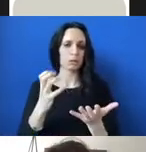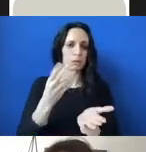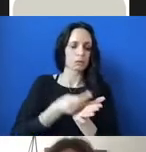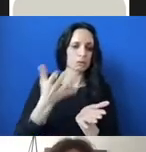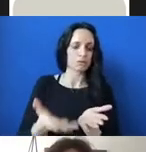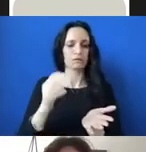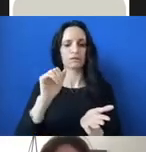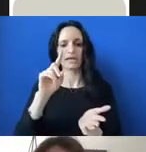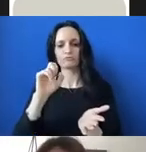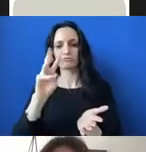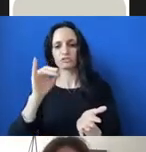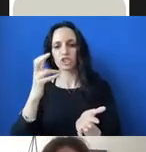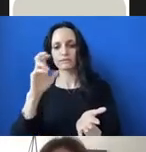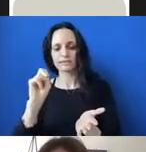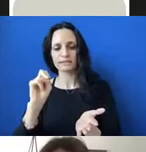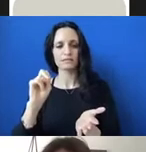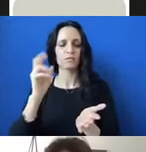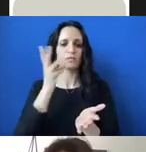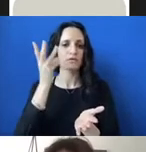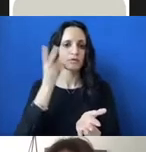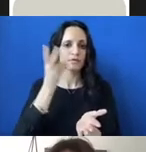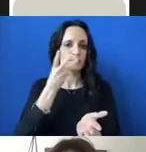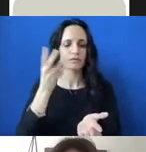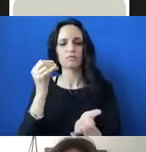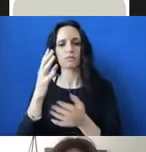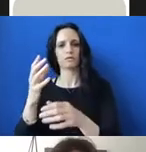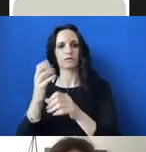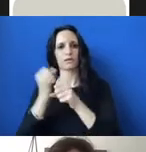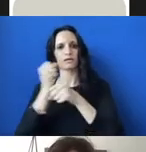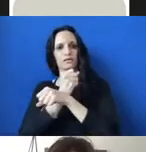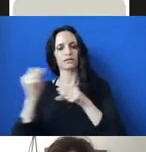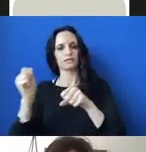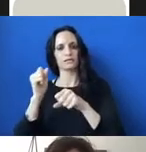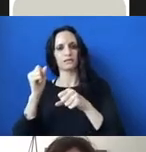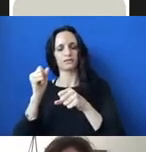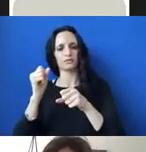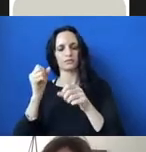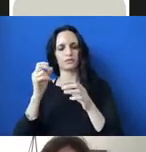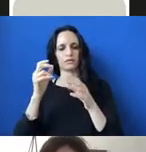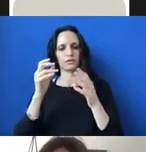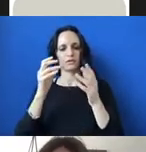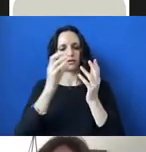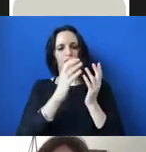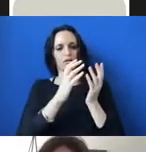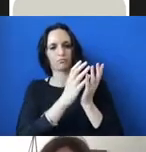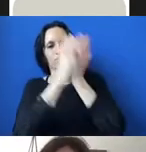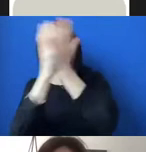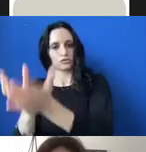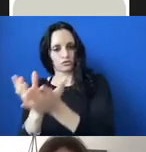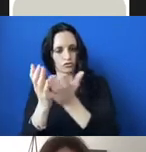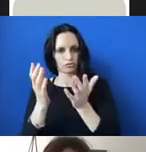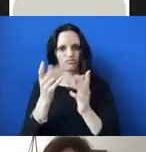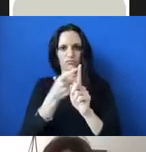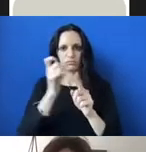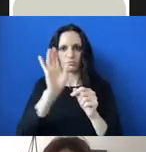Wines or inquire about securing passage on the new sloop Daphne for Boston. And perhaps after reading Dr. John